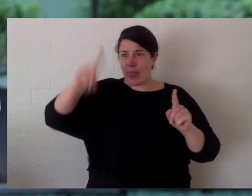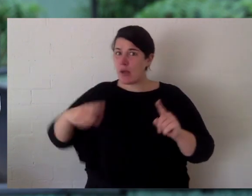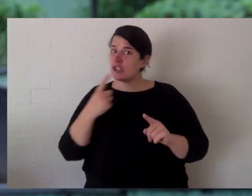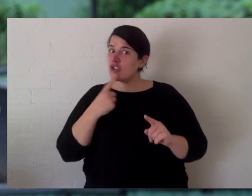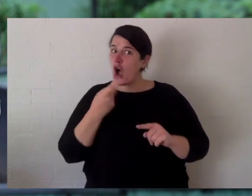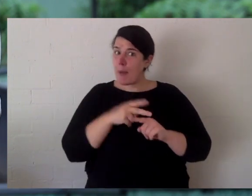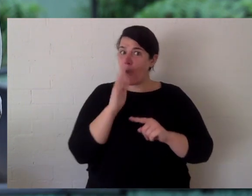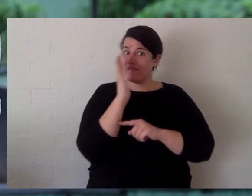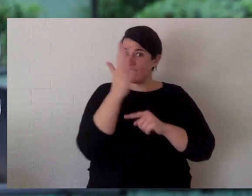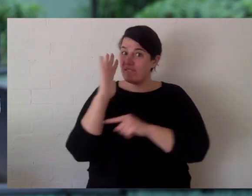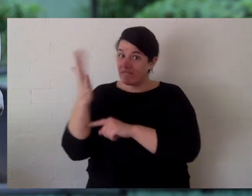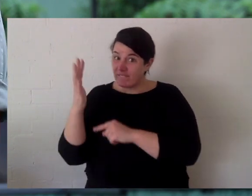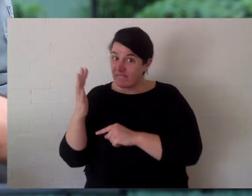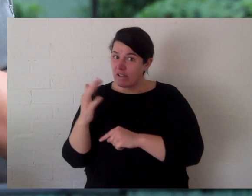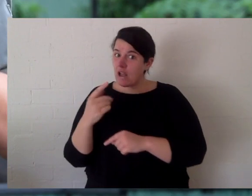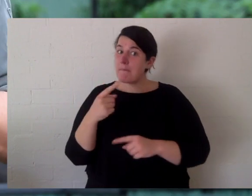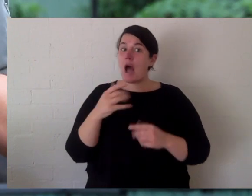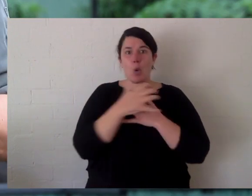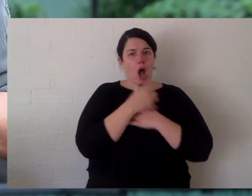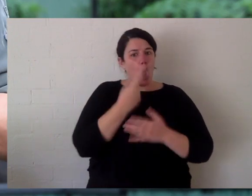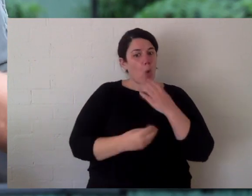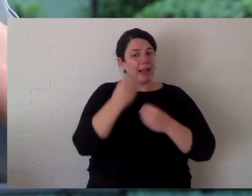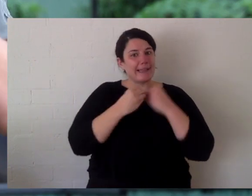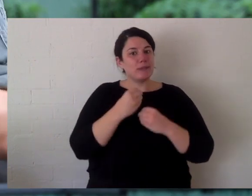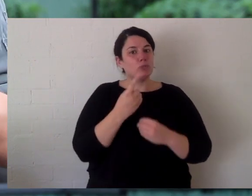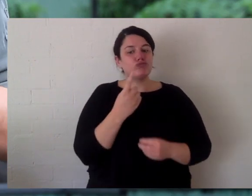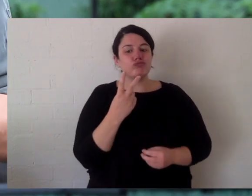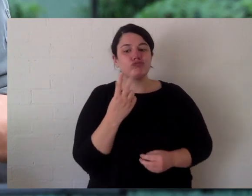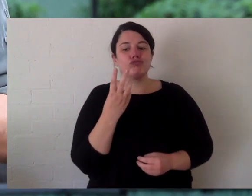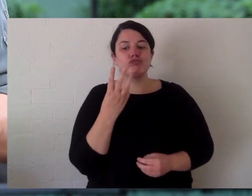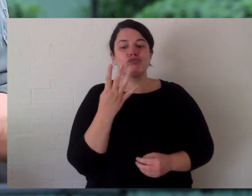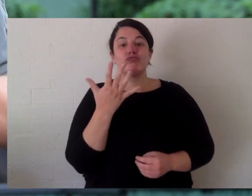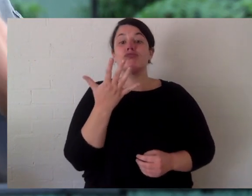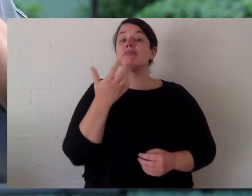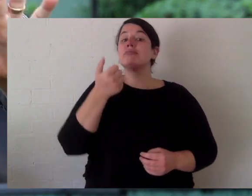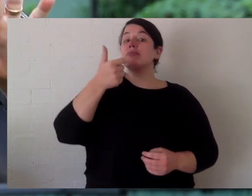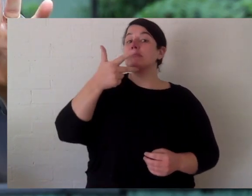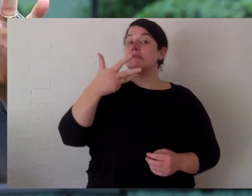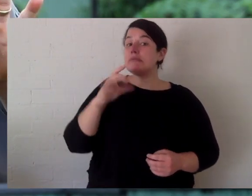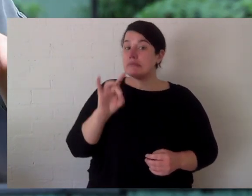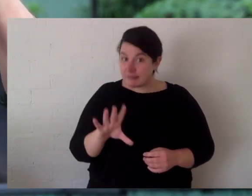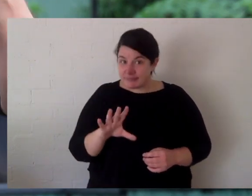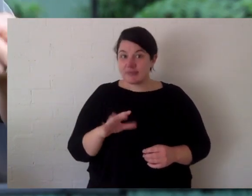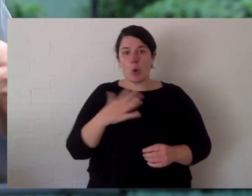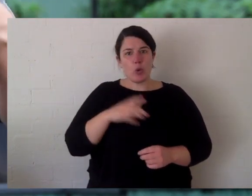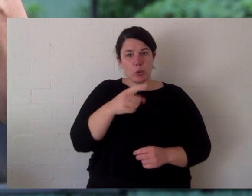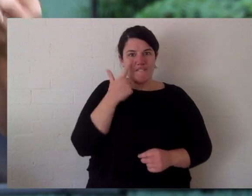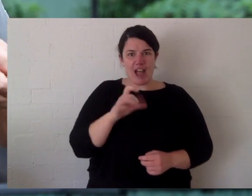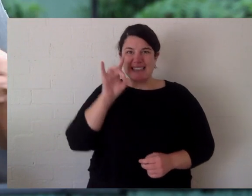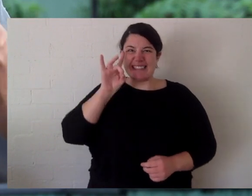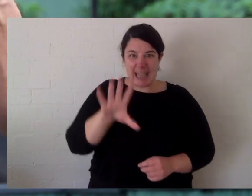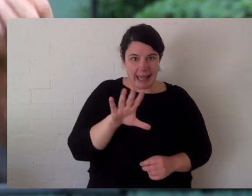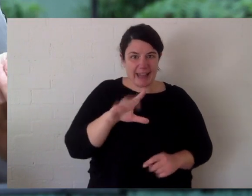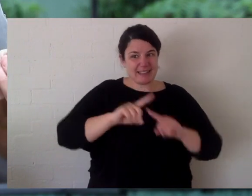koalas only eat a few of them. I want you to find at least 10 species. I want the common name, like grey gum or